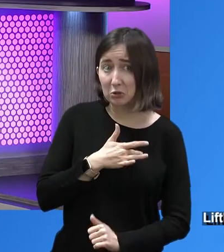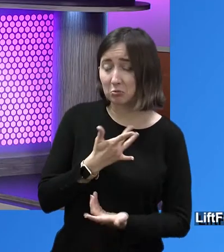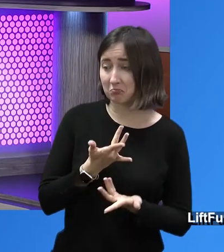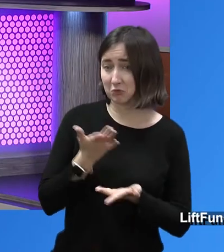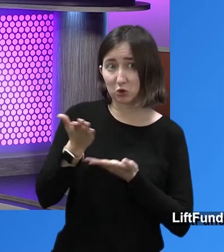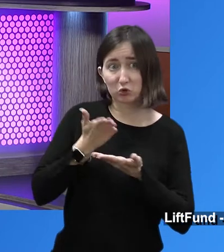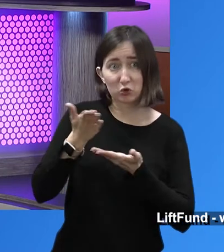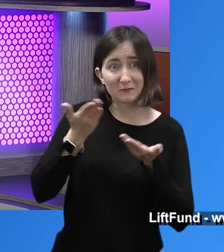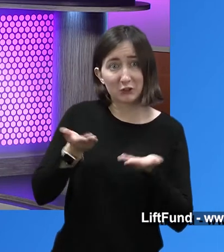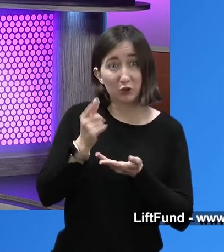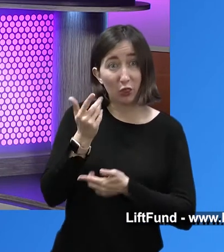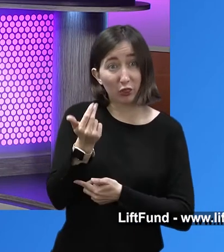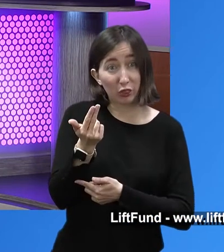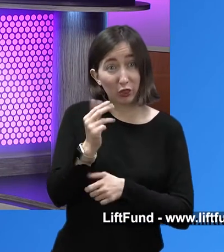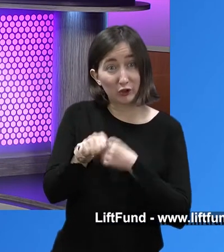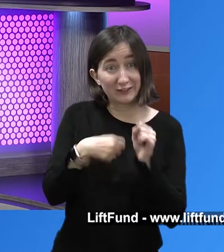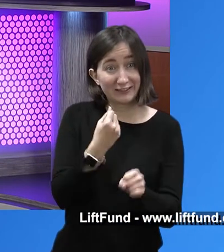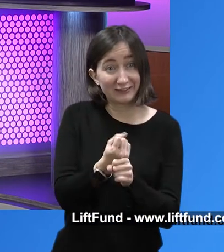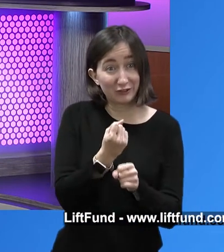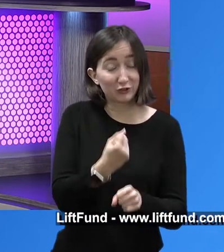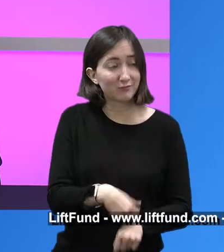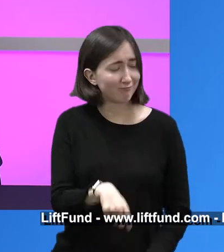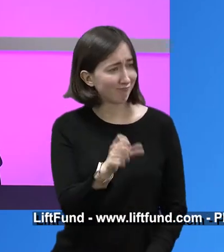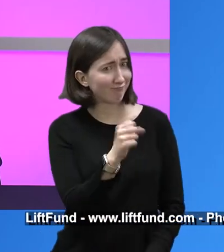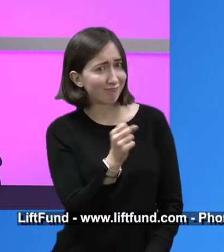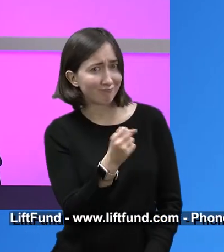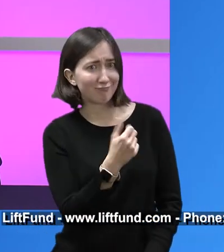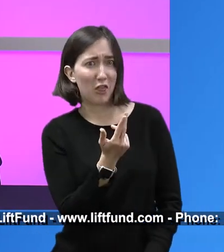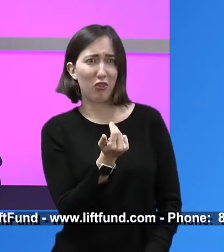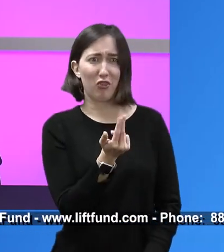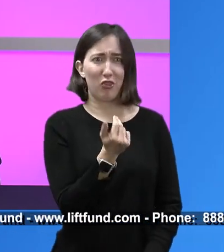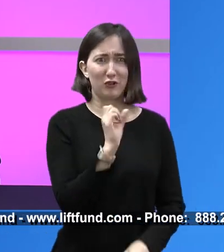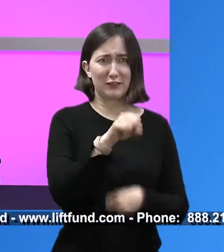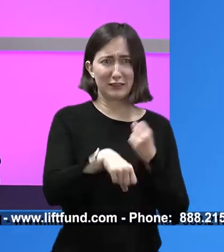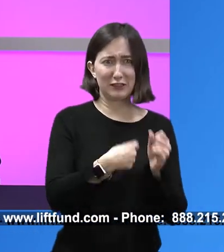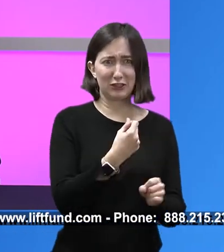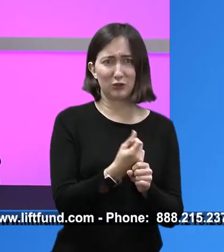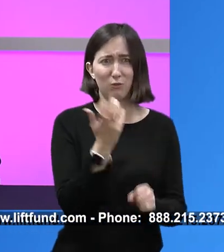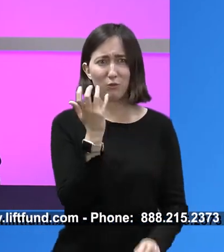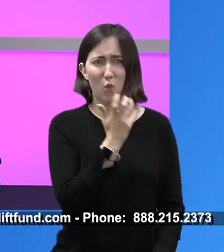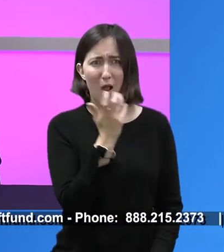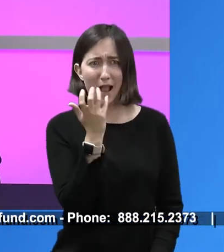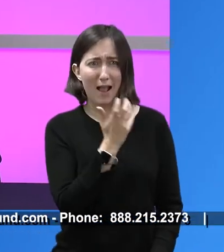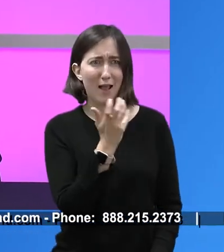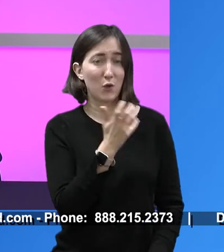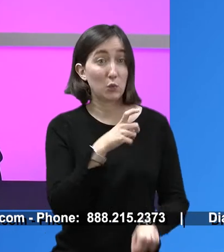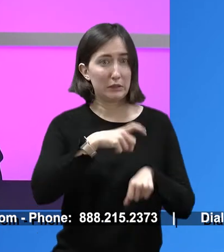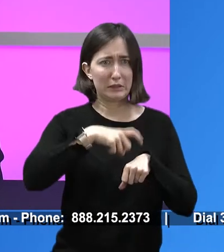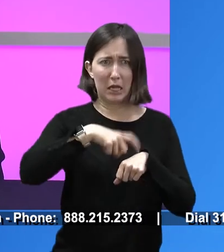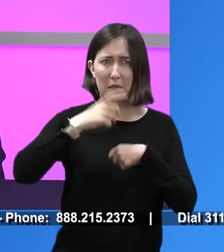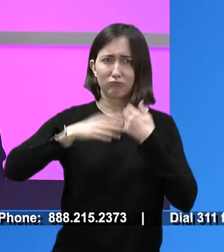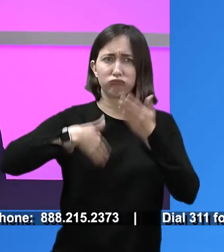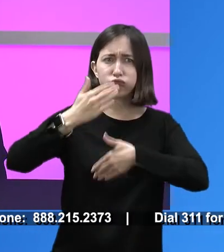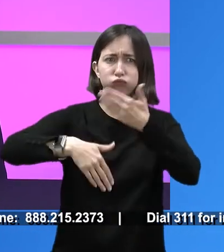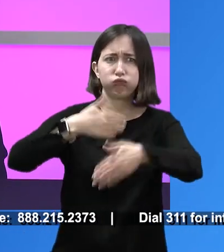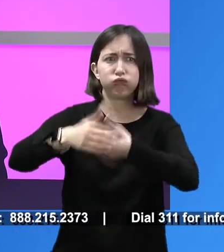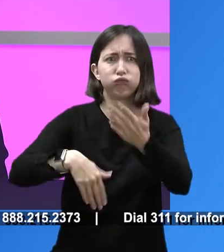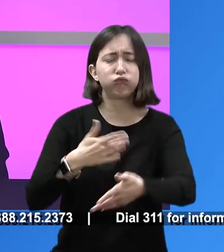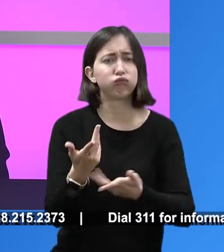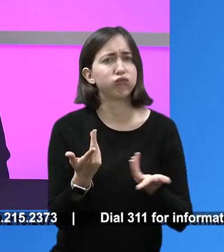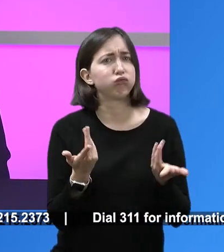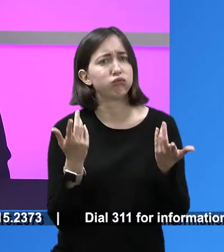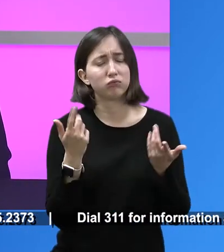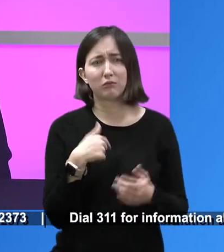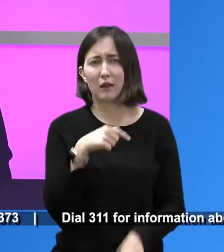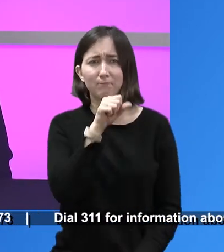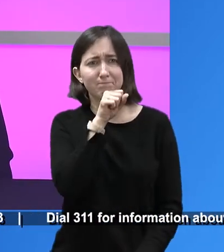for 13 years? To be 13 years old. Wow. It's great. It's great. It actually has flown by. And I absolutely love, and I tell